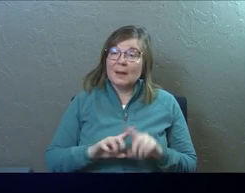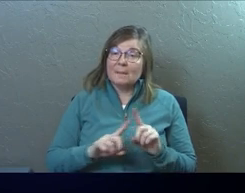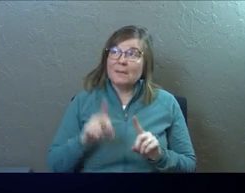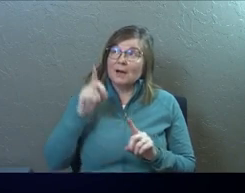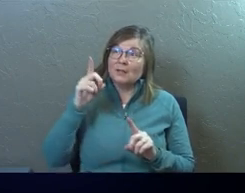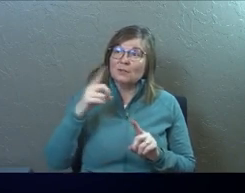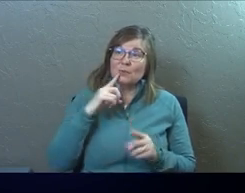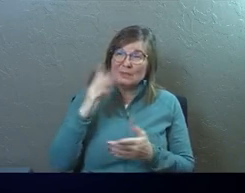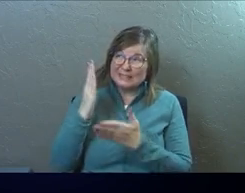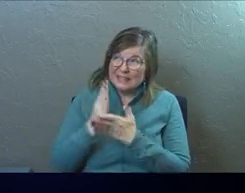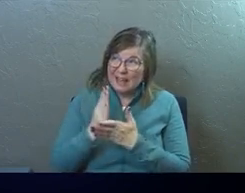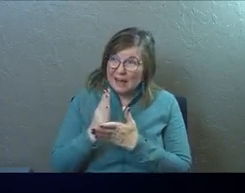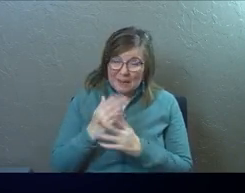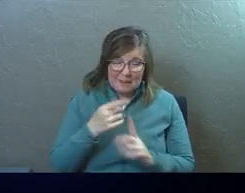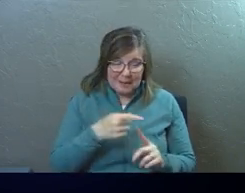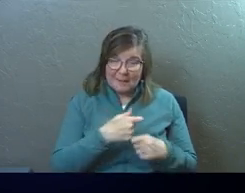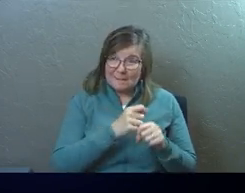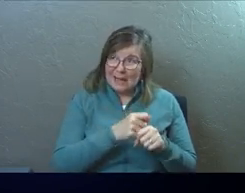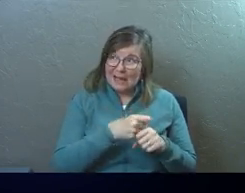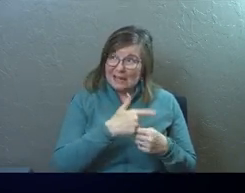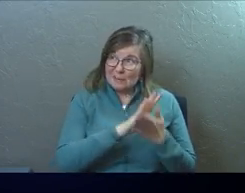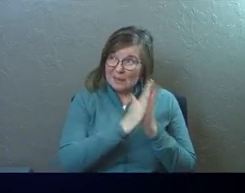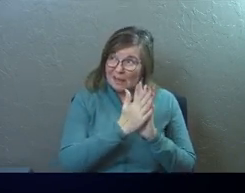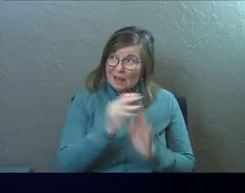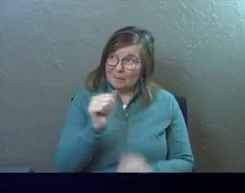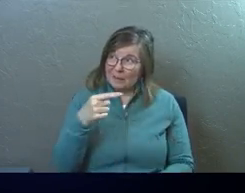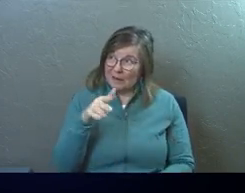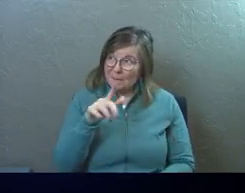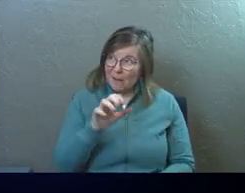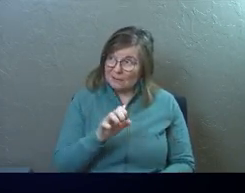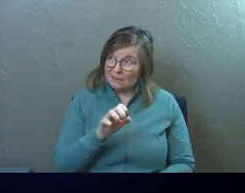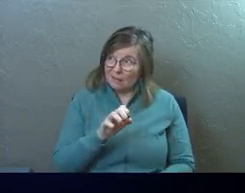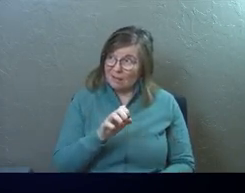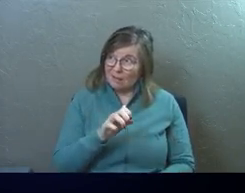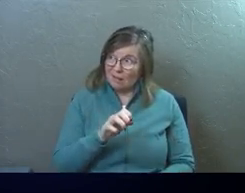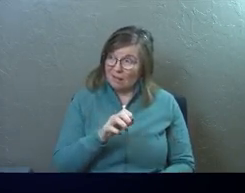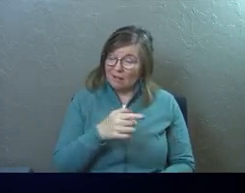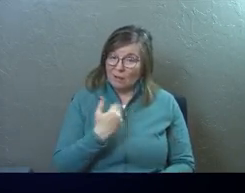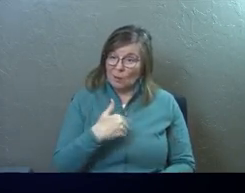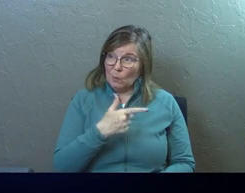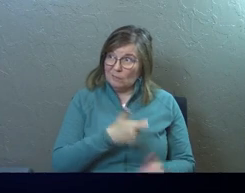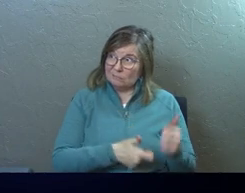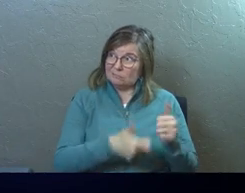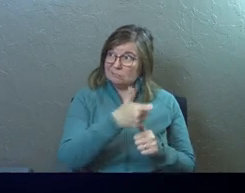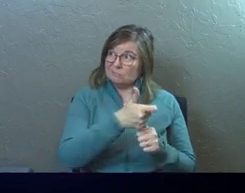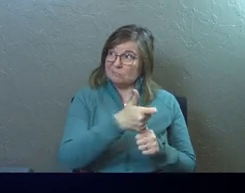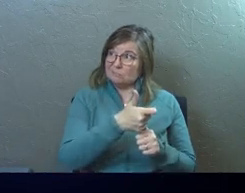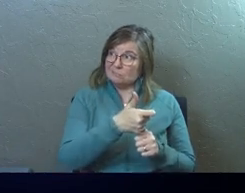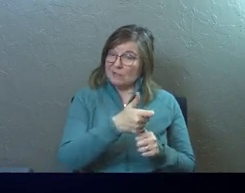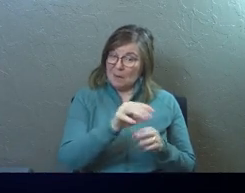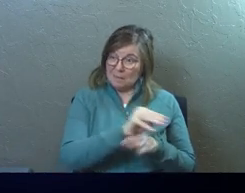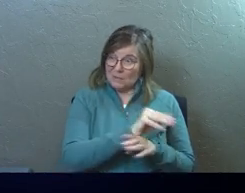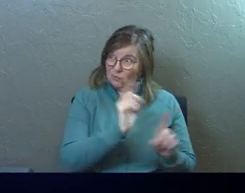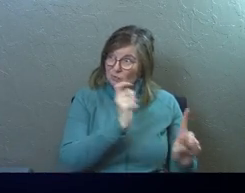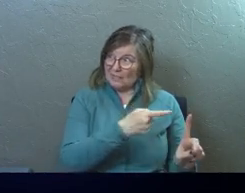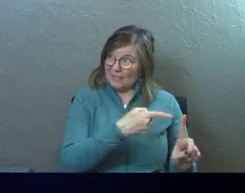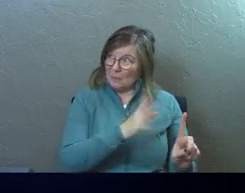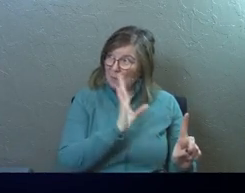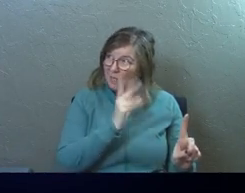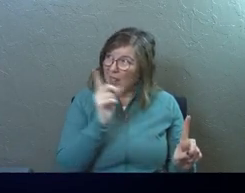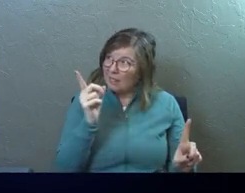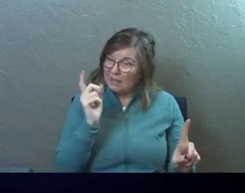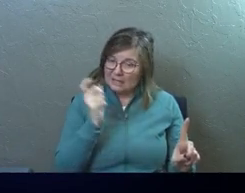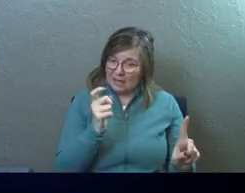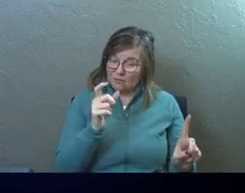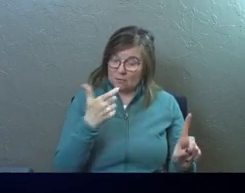But you're going to stop and you're going to make him an apostle? You're going to give him a ministry? And you're going to